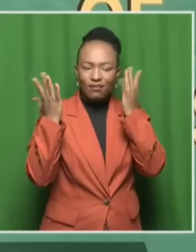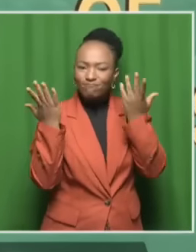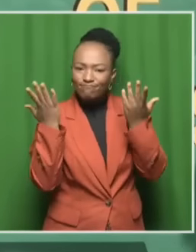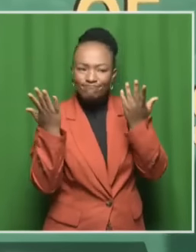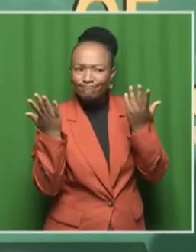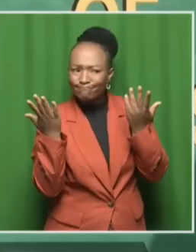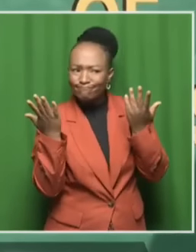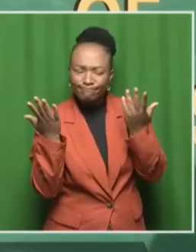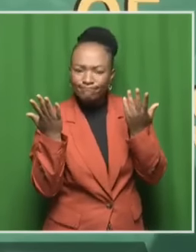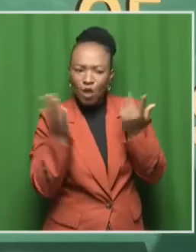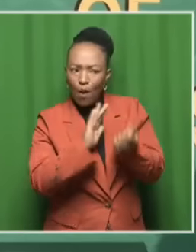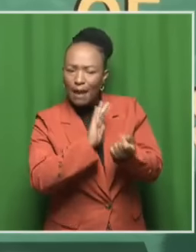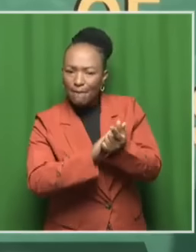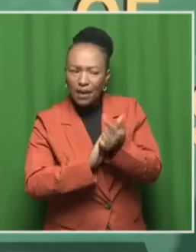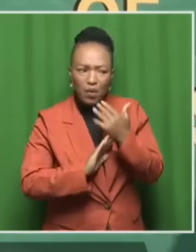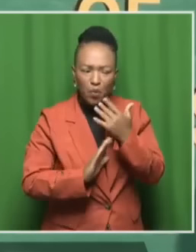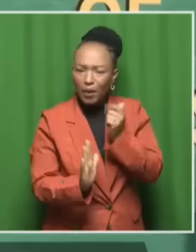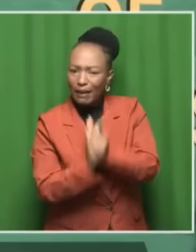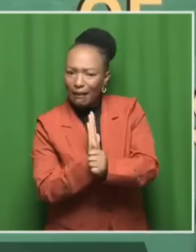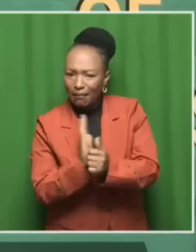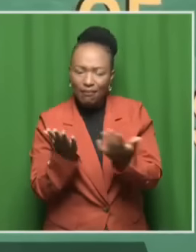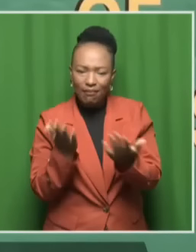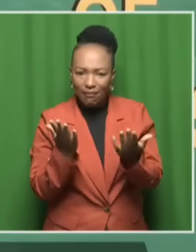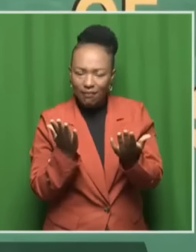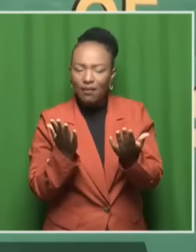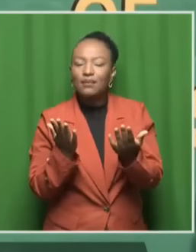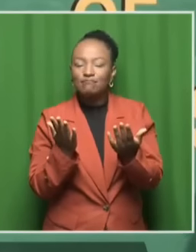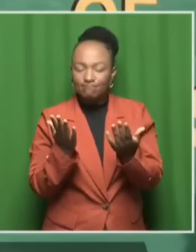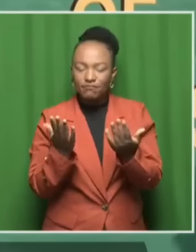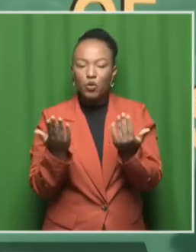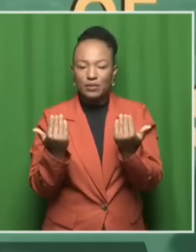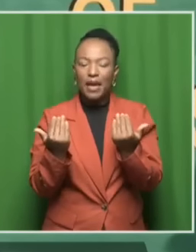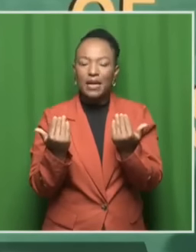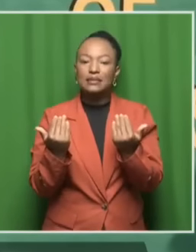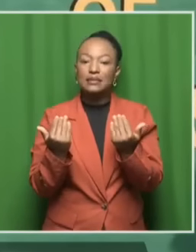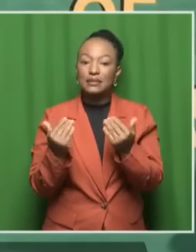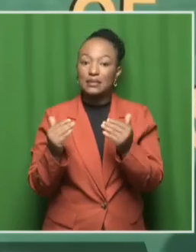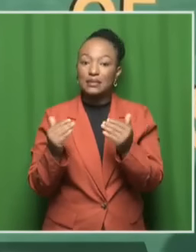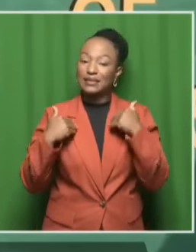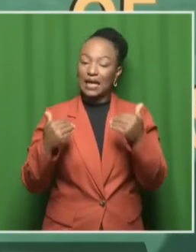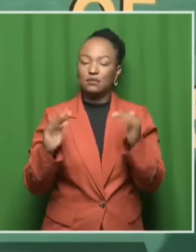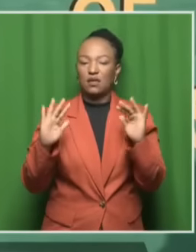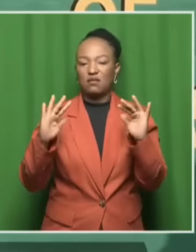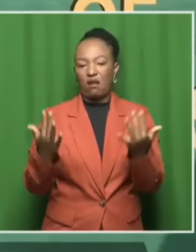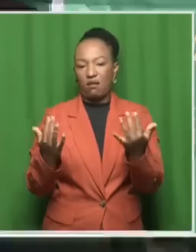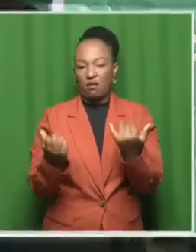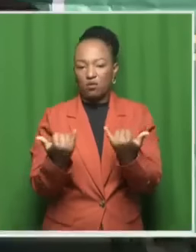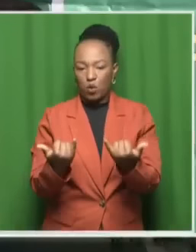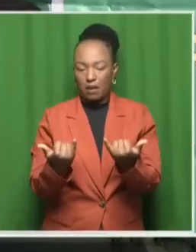what really happened to Senzo Miya inside that house. We're expecting proceedings to start at 10 o'clock this morning.